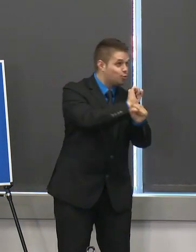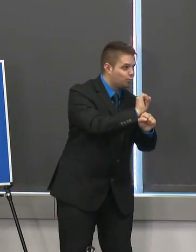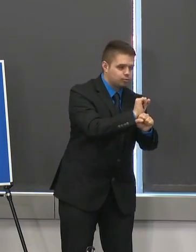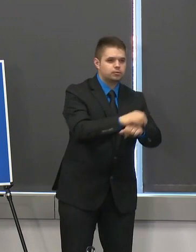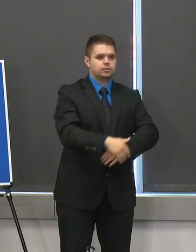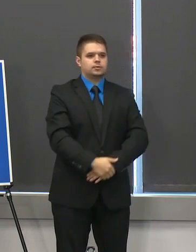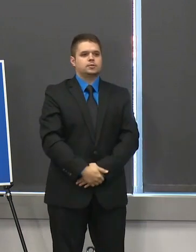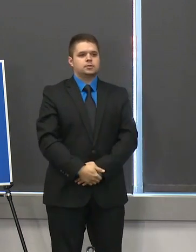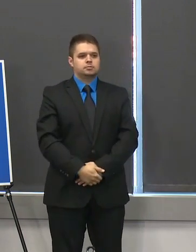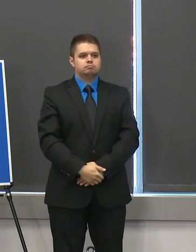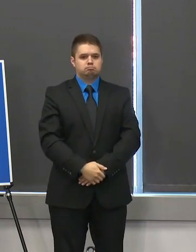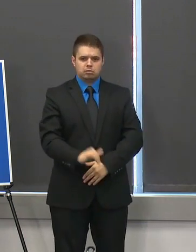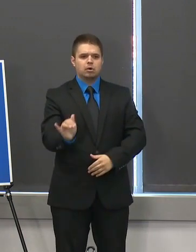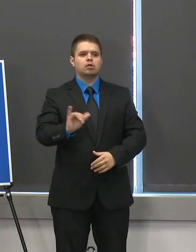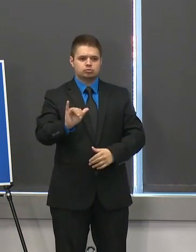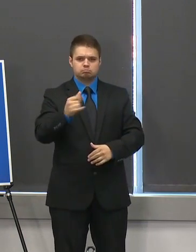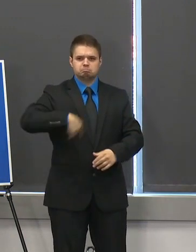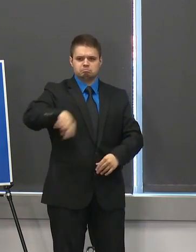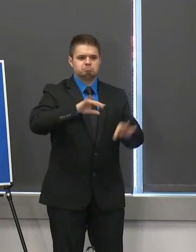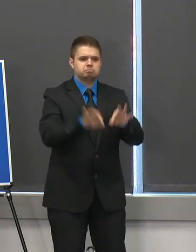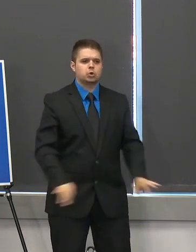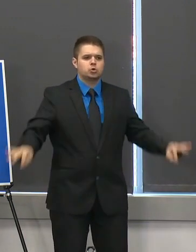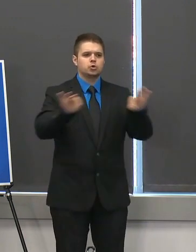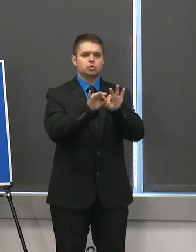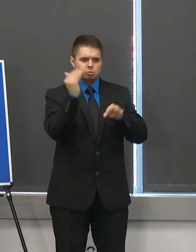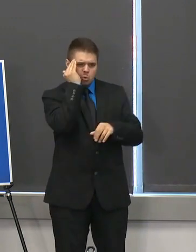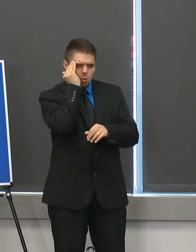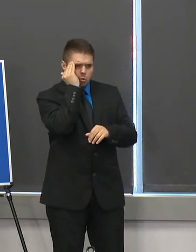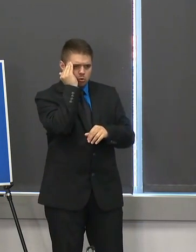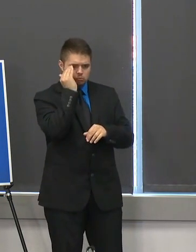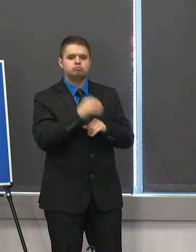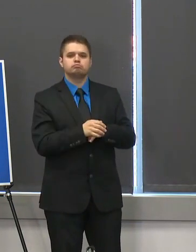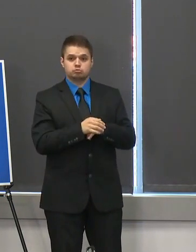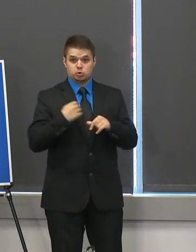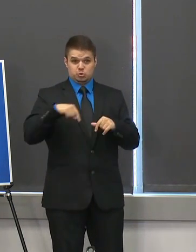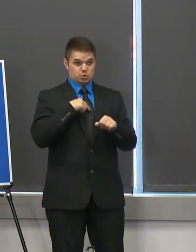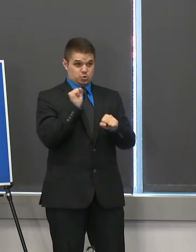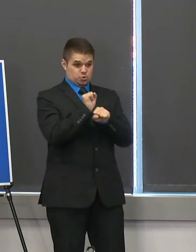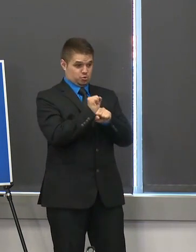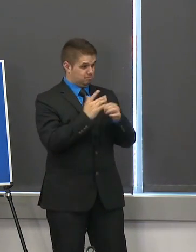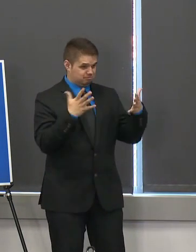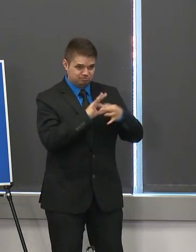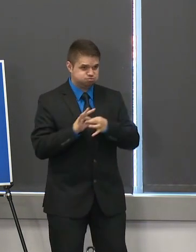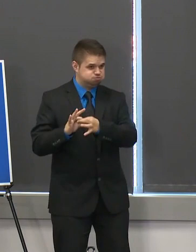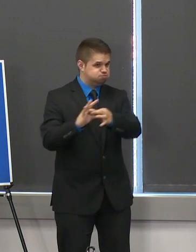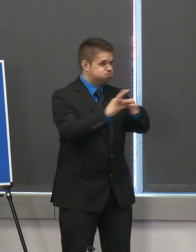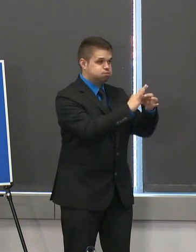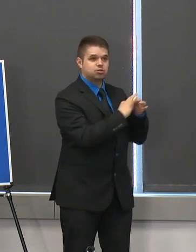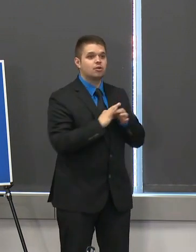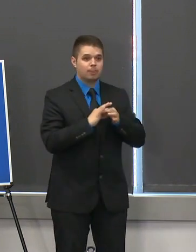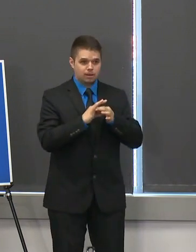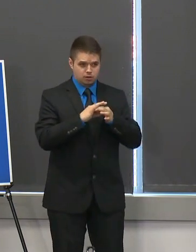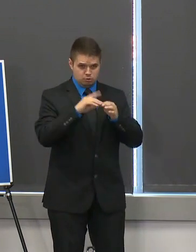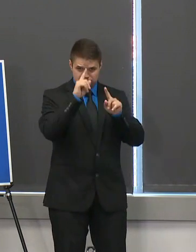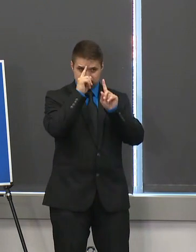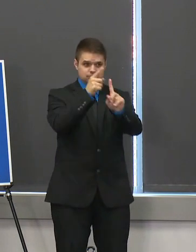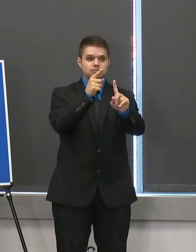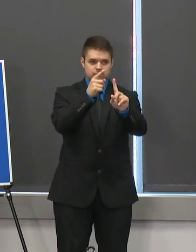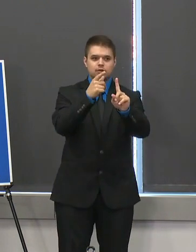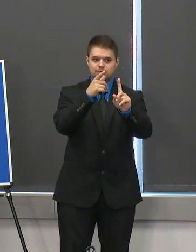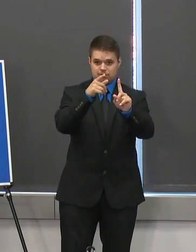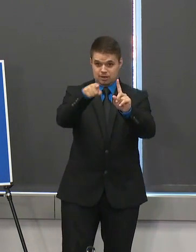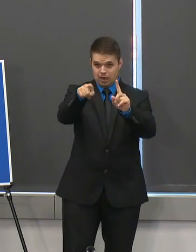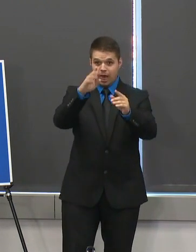it is very important to note that this effort could help us prevent or decrease economic and social harm by collecting